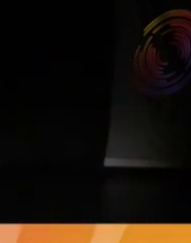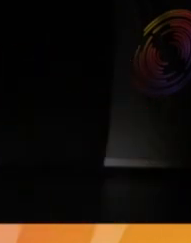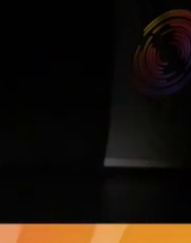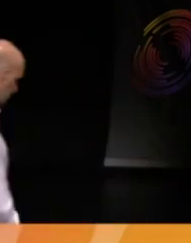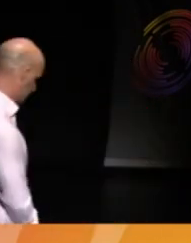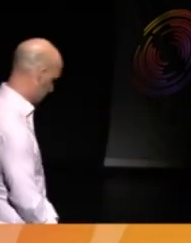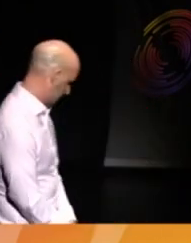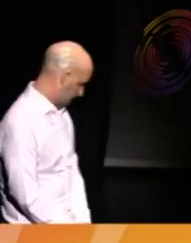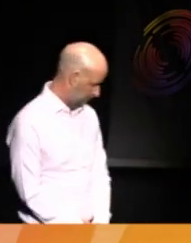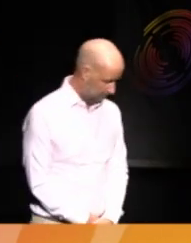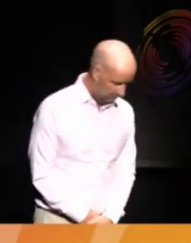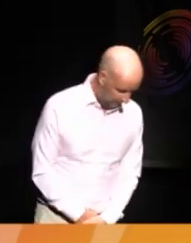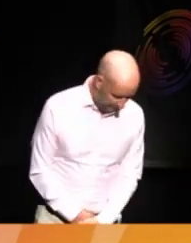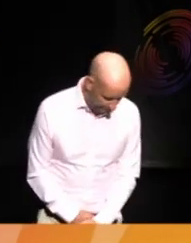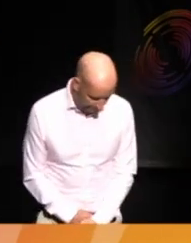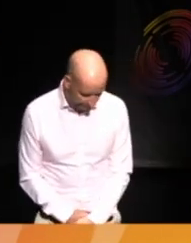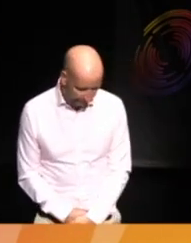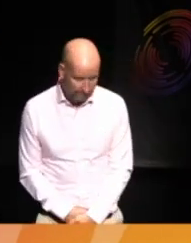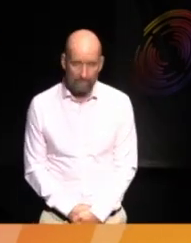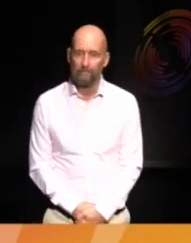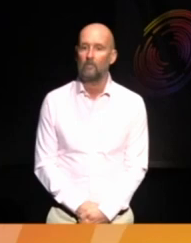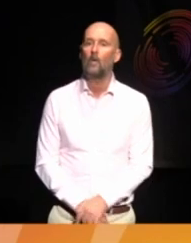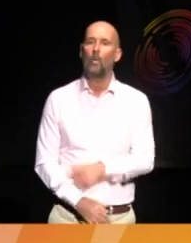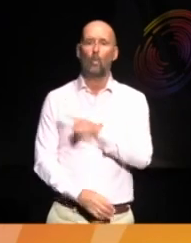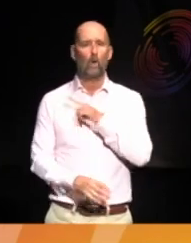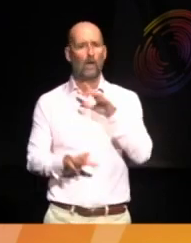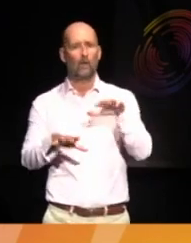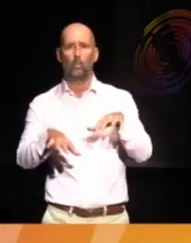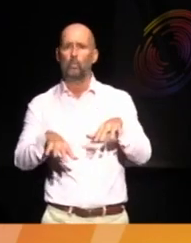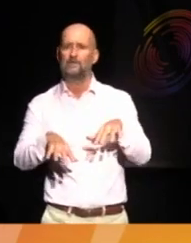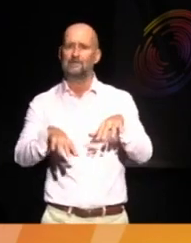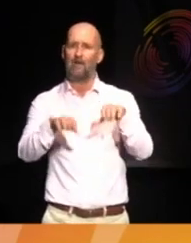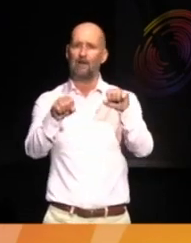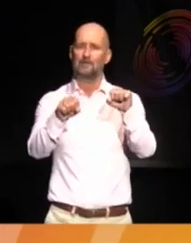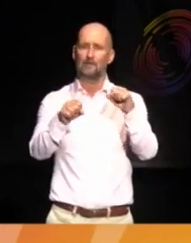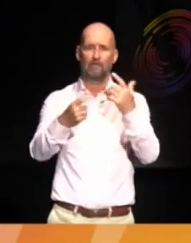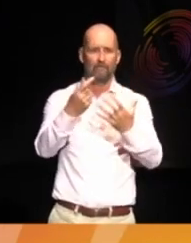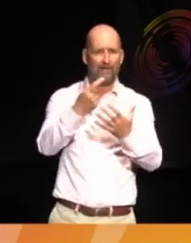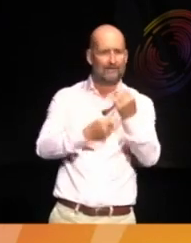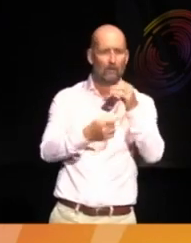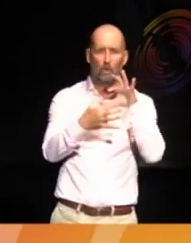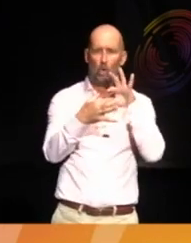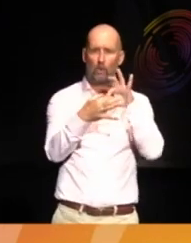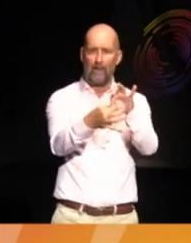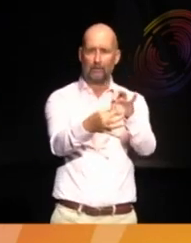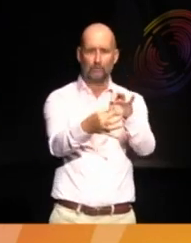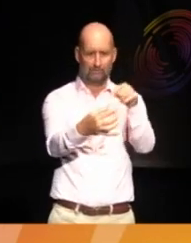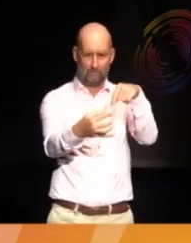off with some provenance research. We wanted to understand where exactly this collection came from.